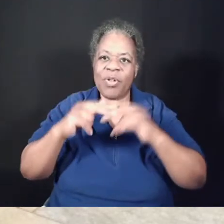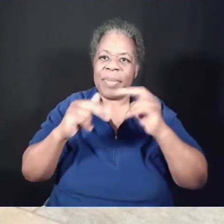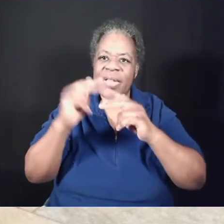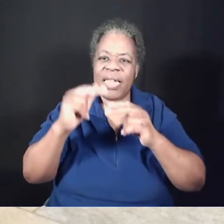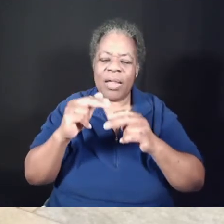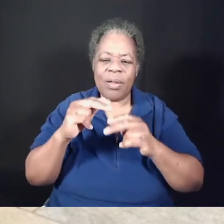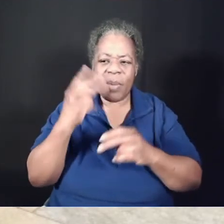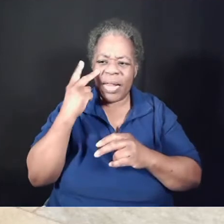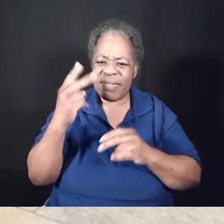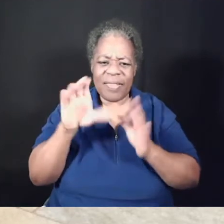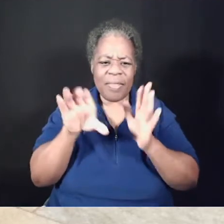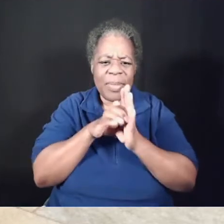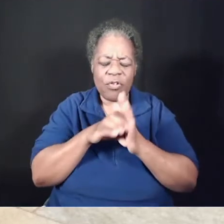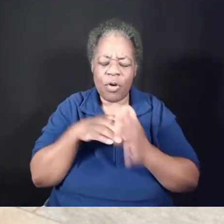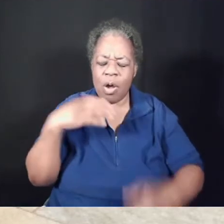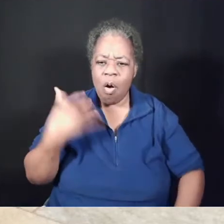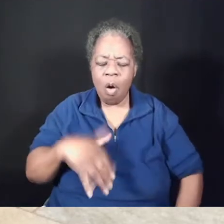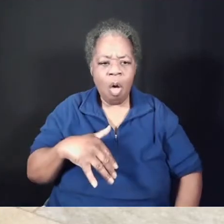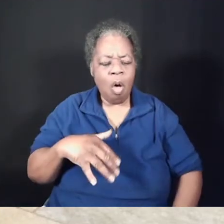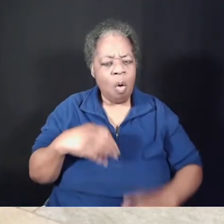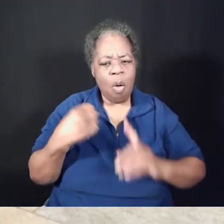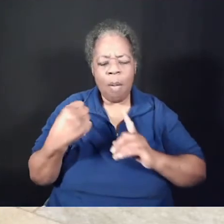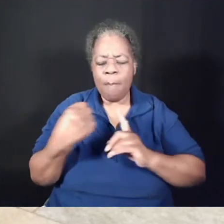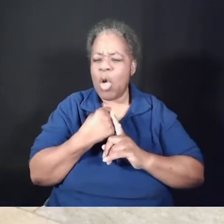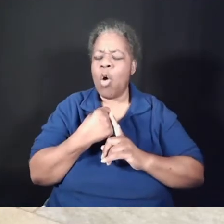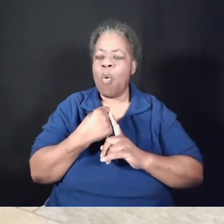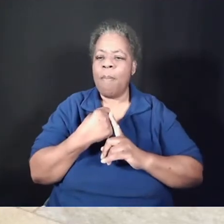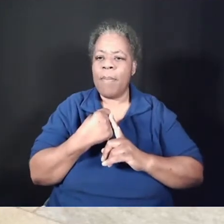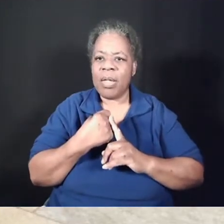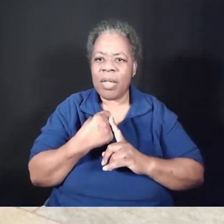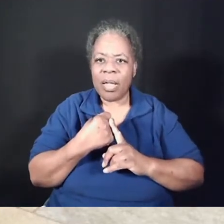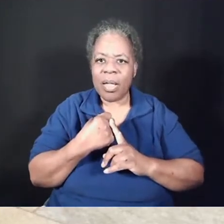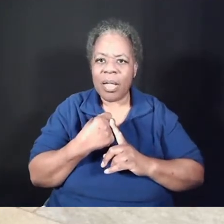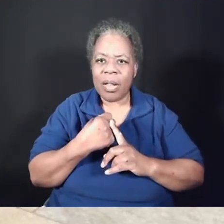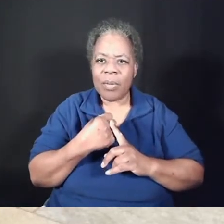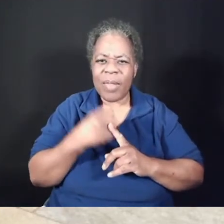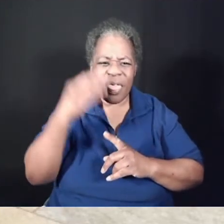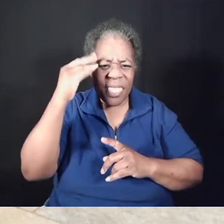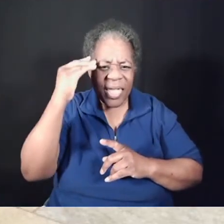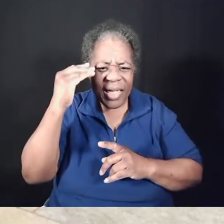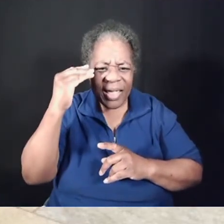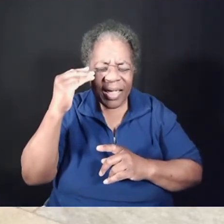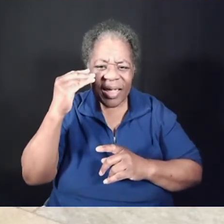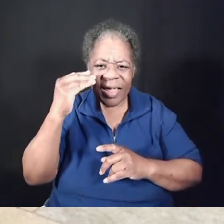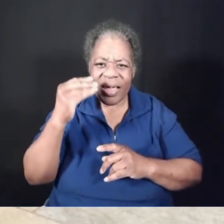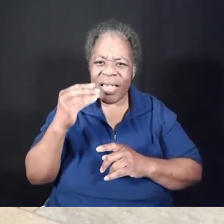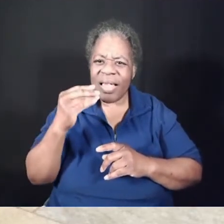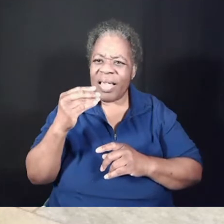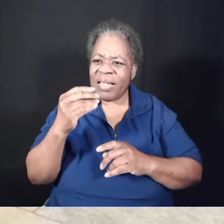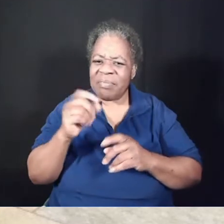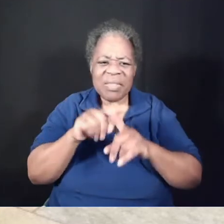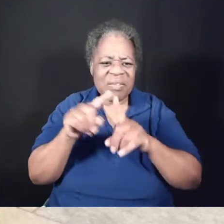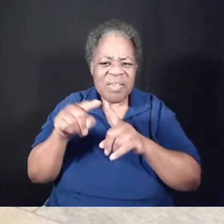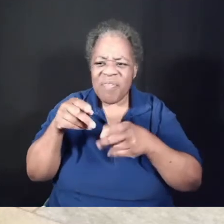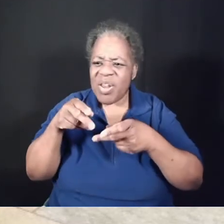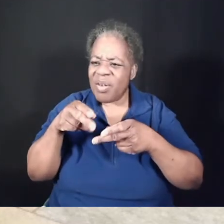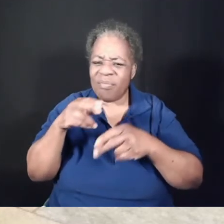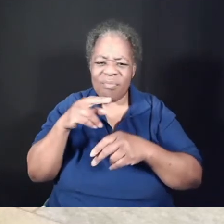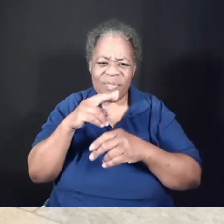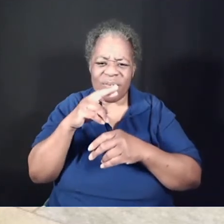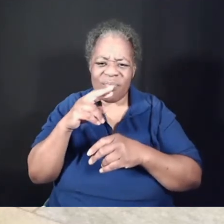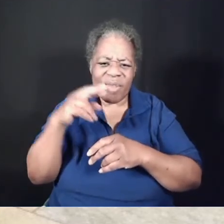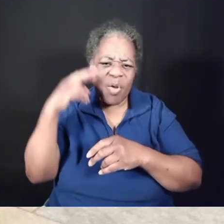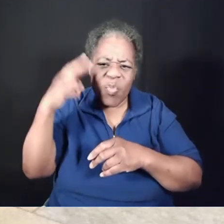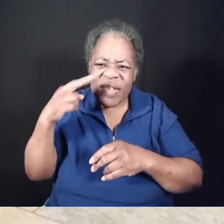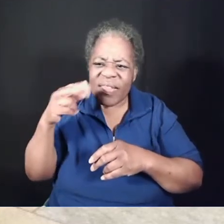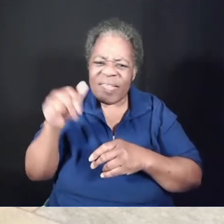picture that I find so powerful. I mean, when you think about it, there's numerous reasons why Andy Kim could have just left this job to somebody